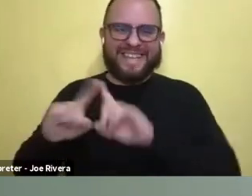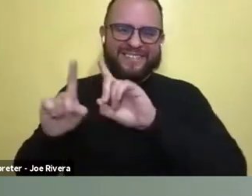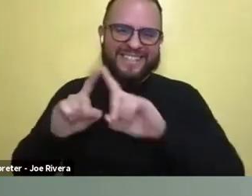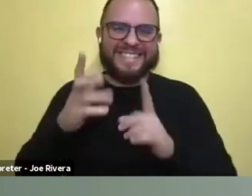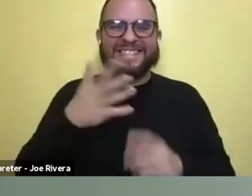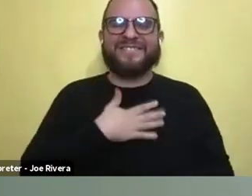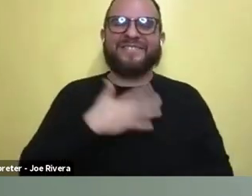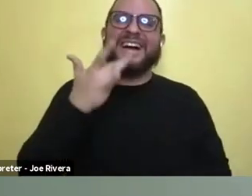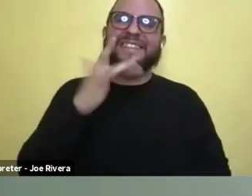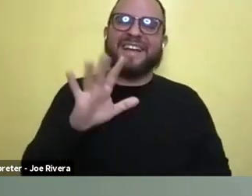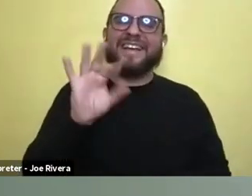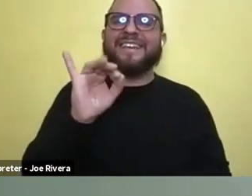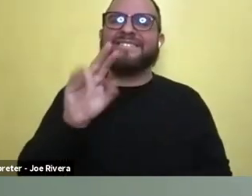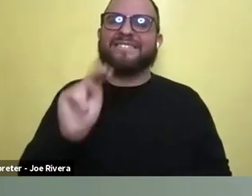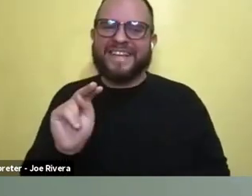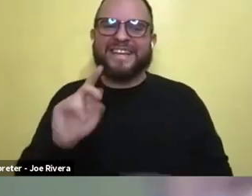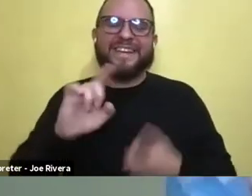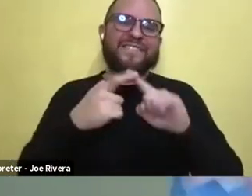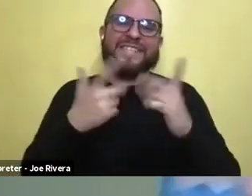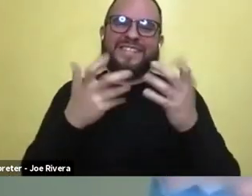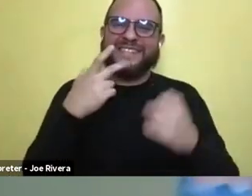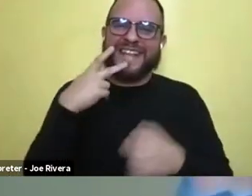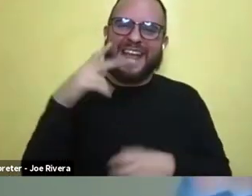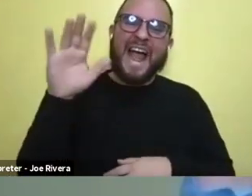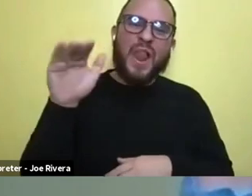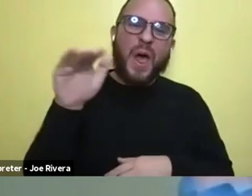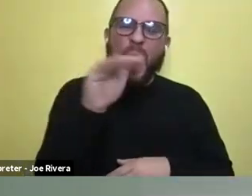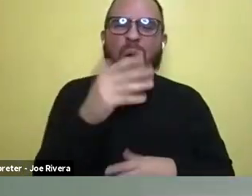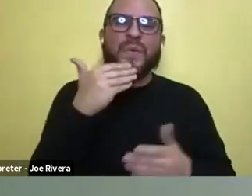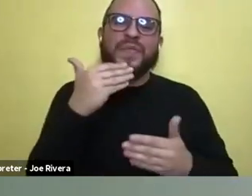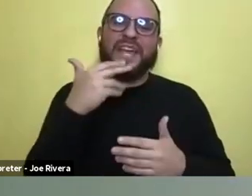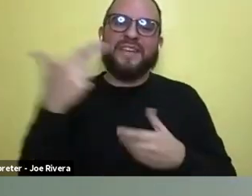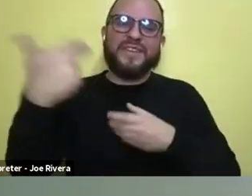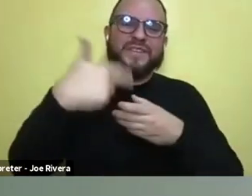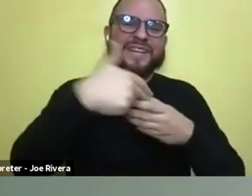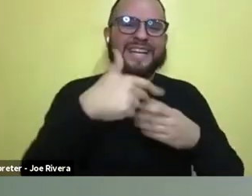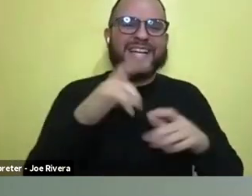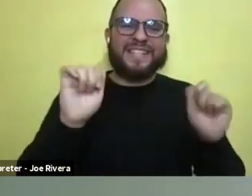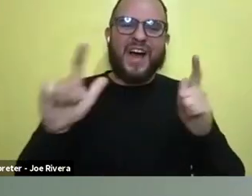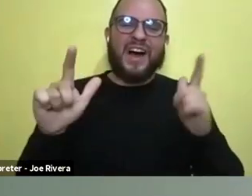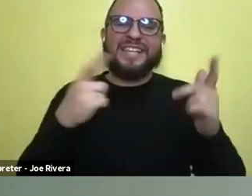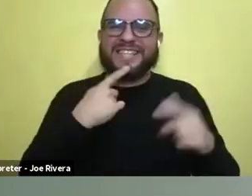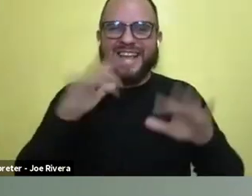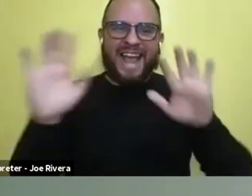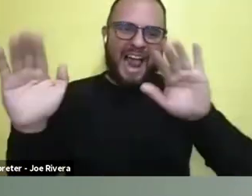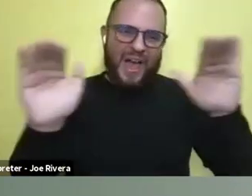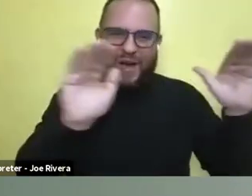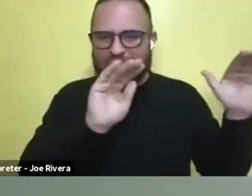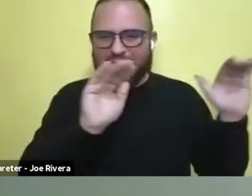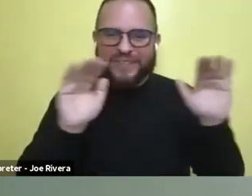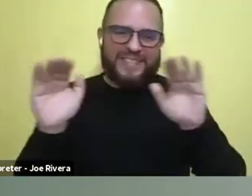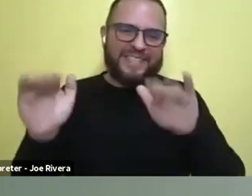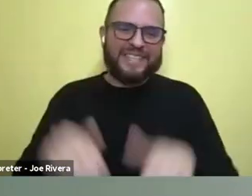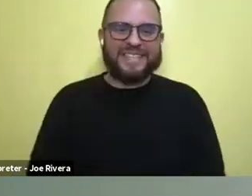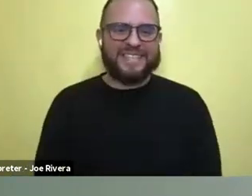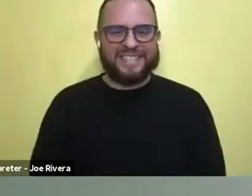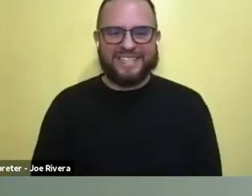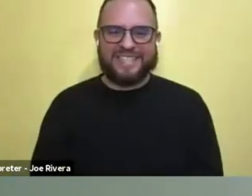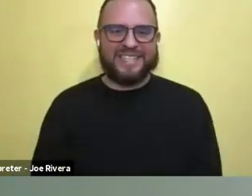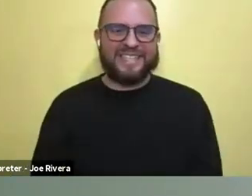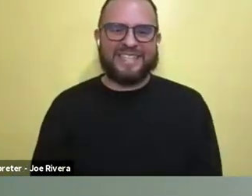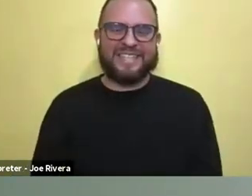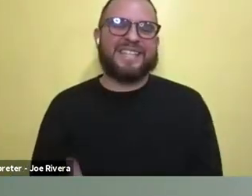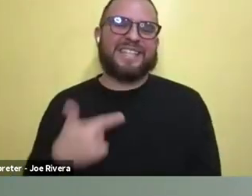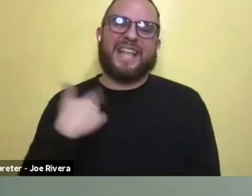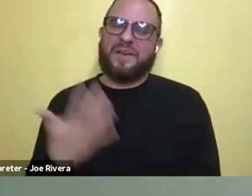and thank you for joining us. Everyone say hello. Yes. So I feel, I'm so glad that